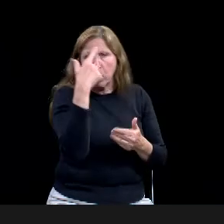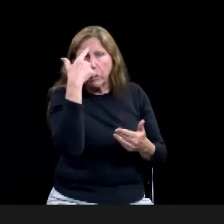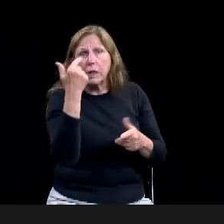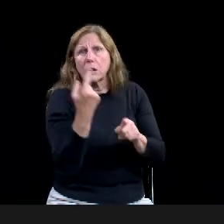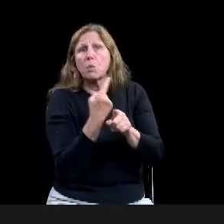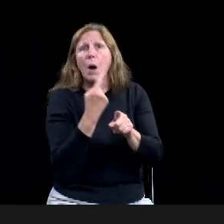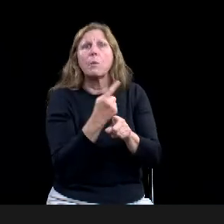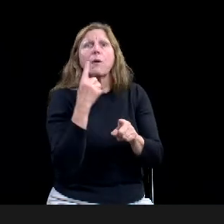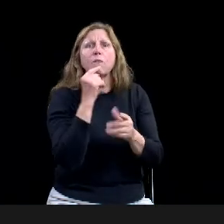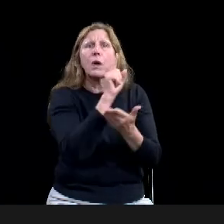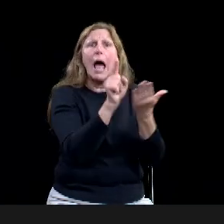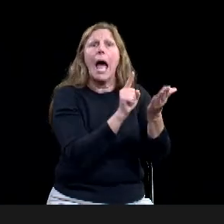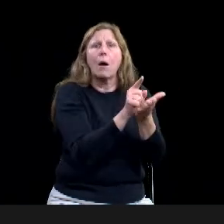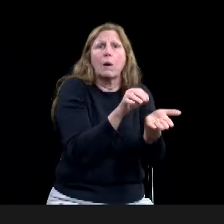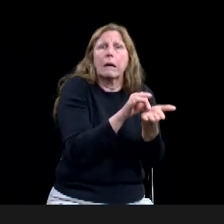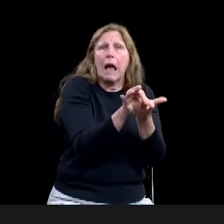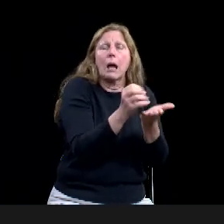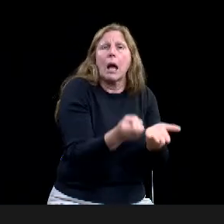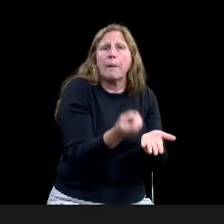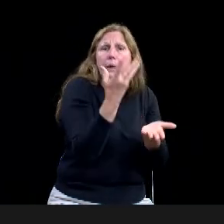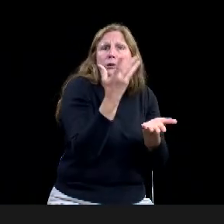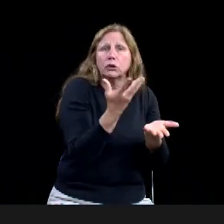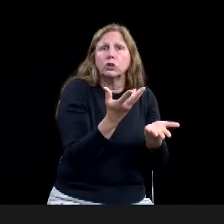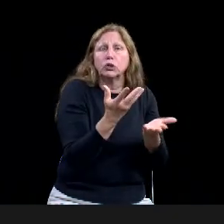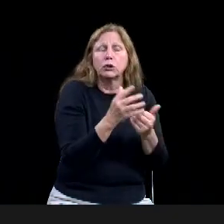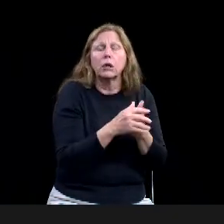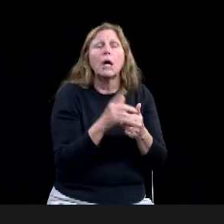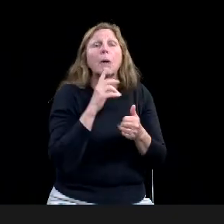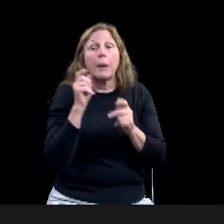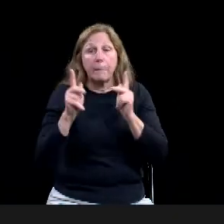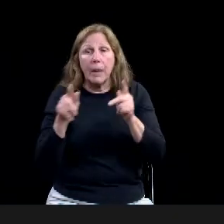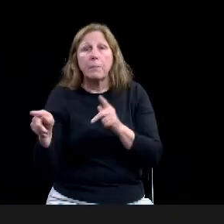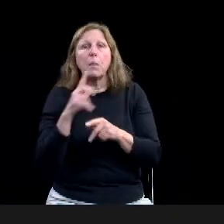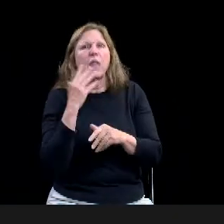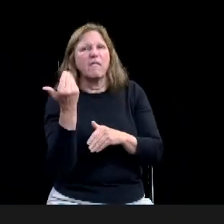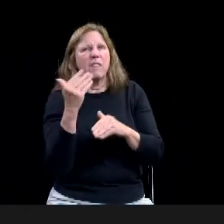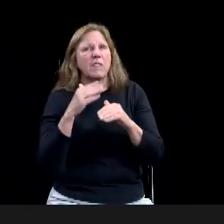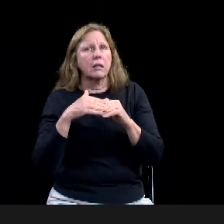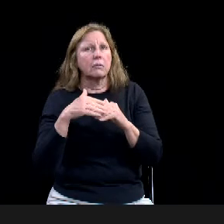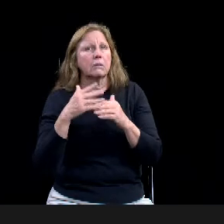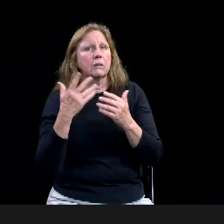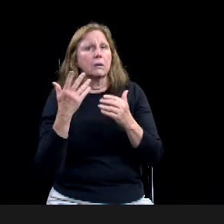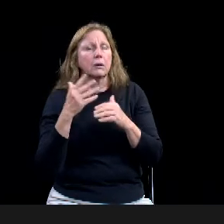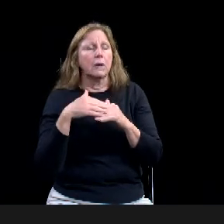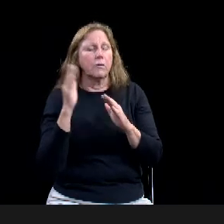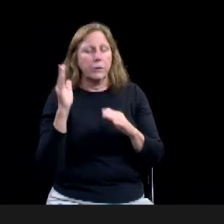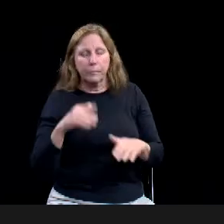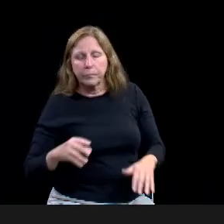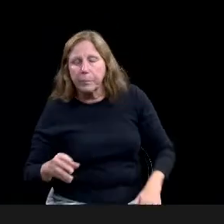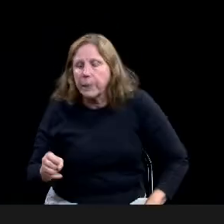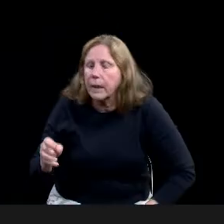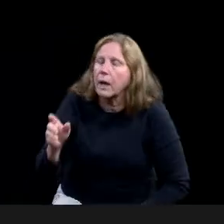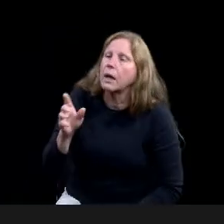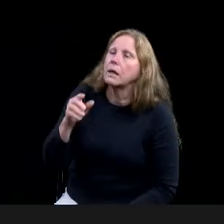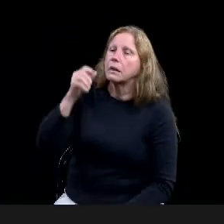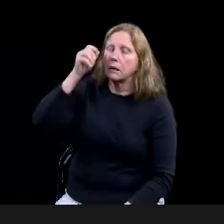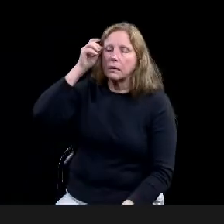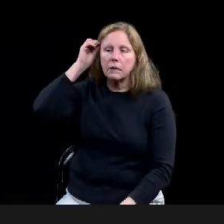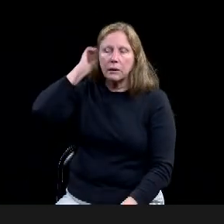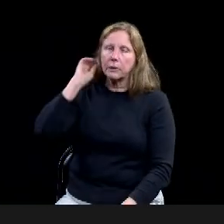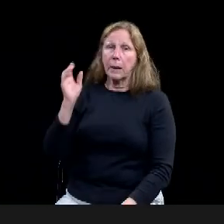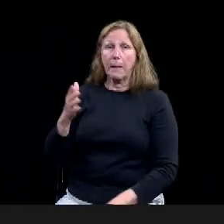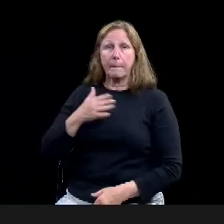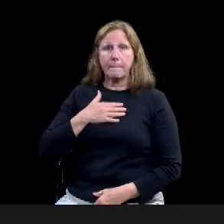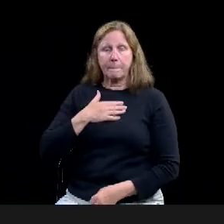Okay. My, just my little personal flag I would wave there is I would love to see this at that national rate since that rate changes